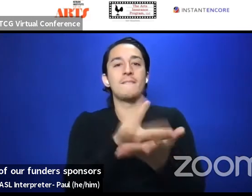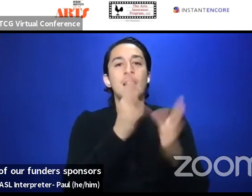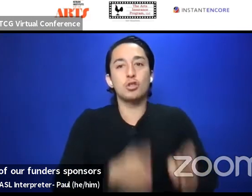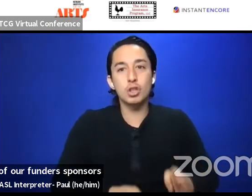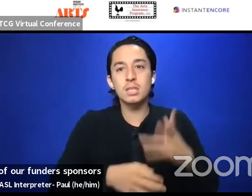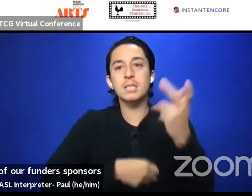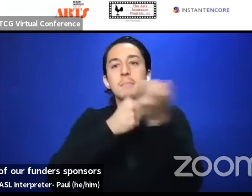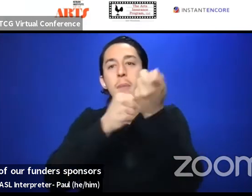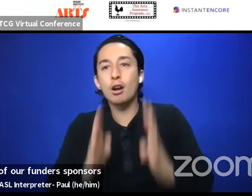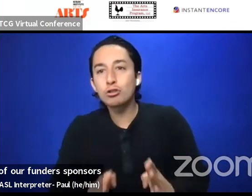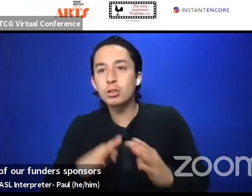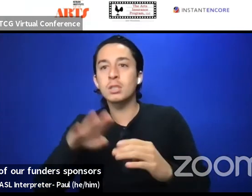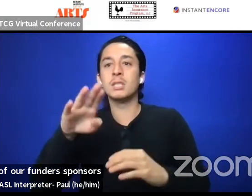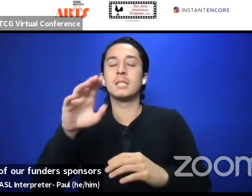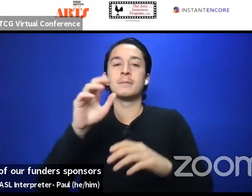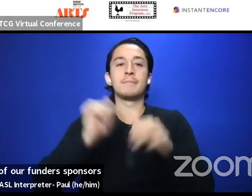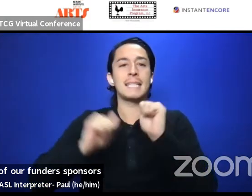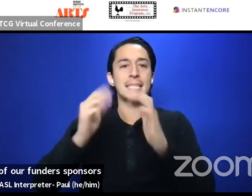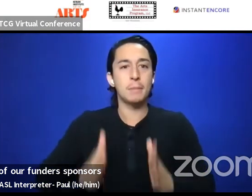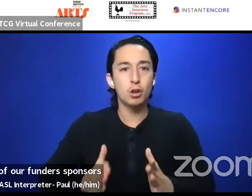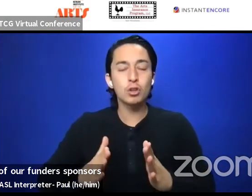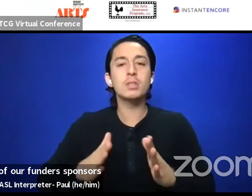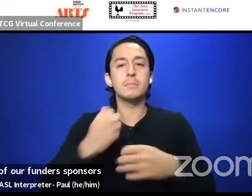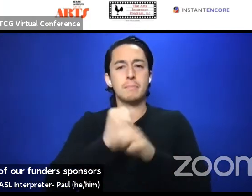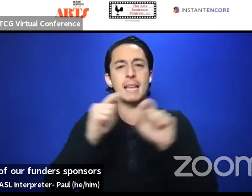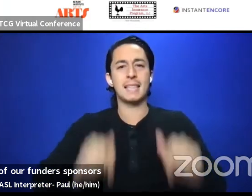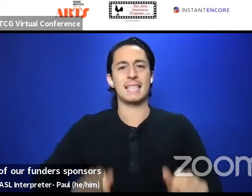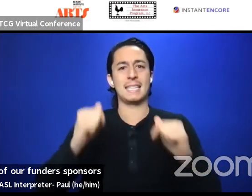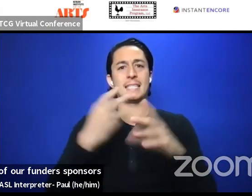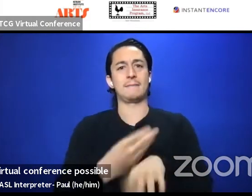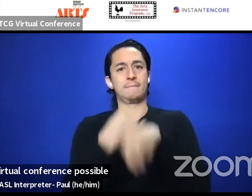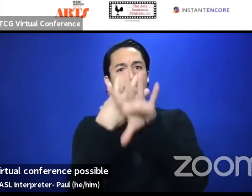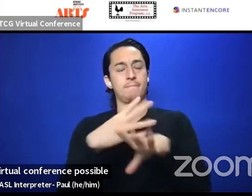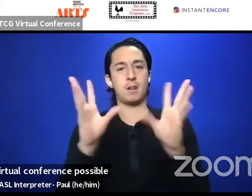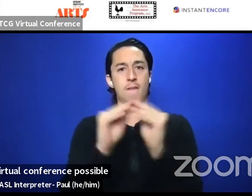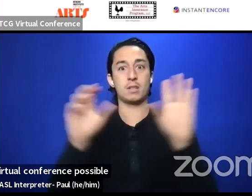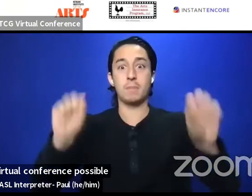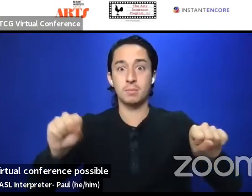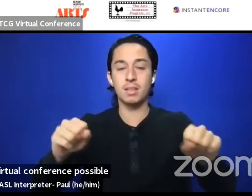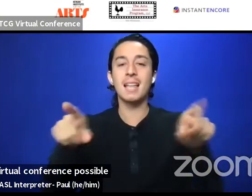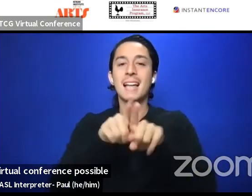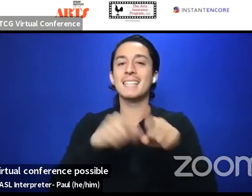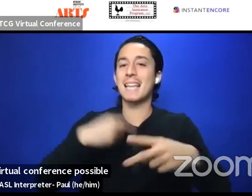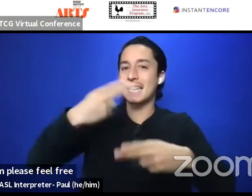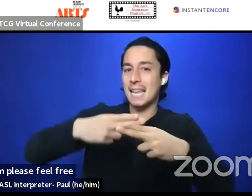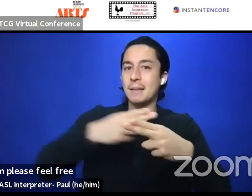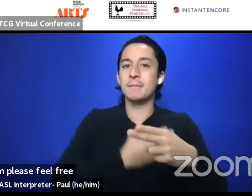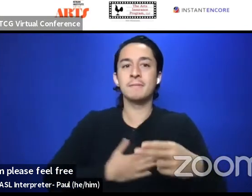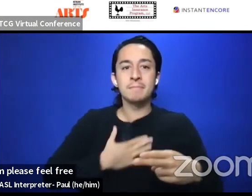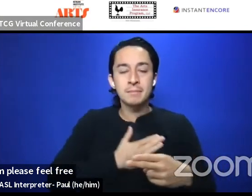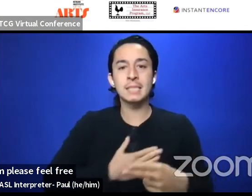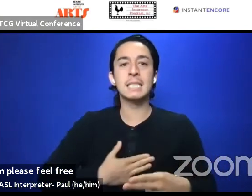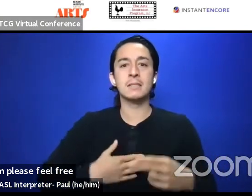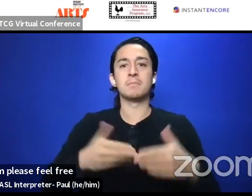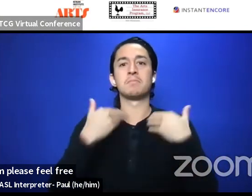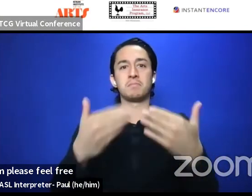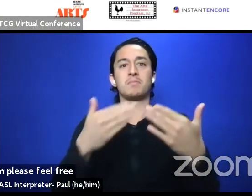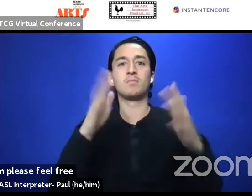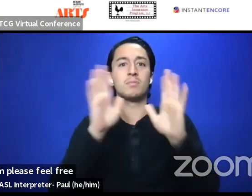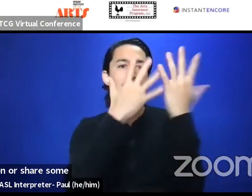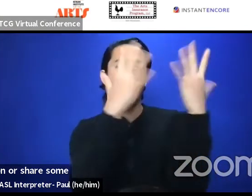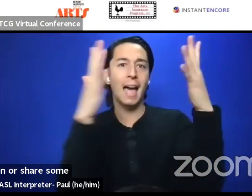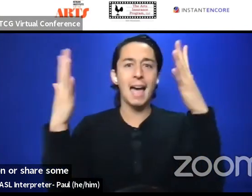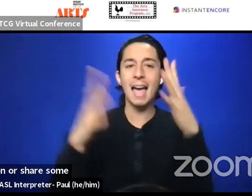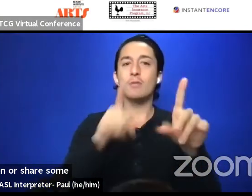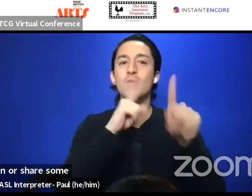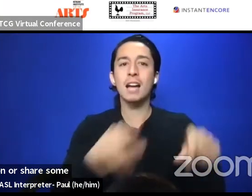exhibitors for making this virtual conference possible. And as I name them, please feel free to give them a reaction or share some